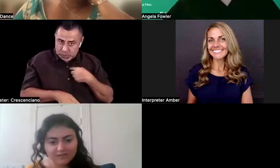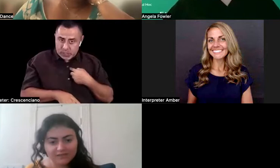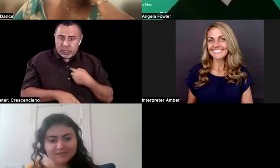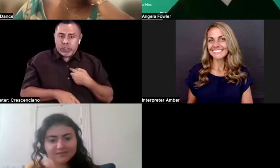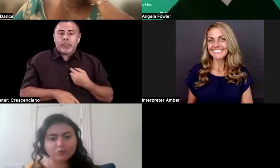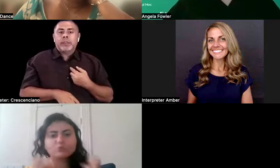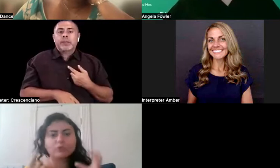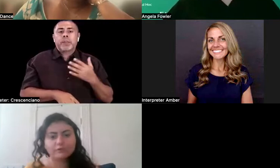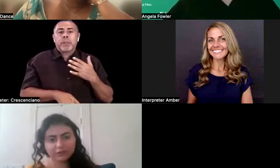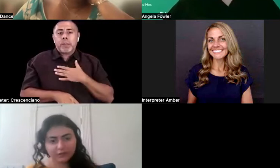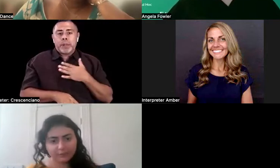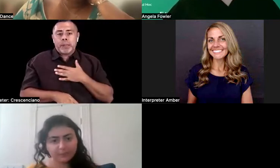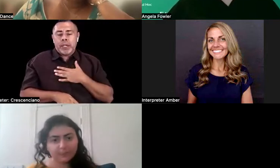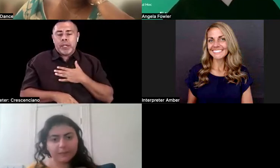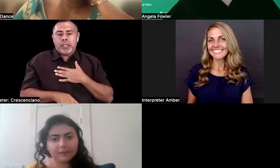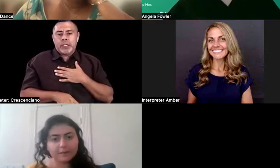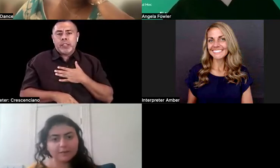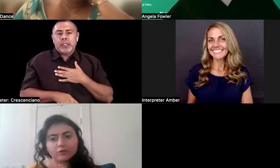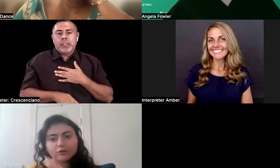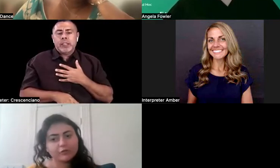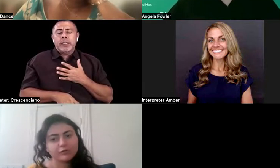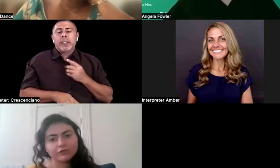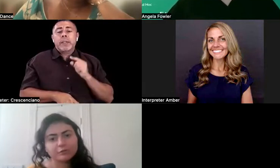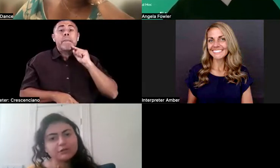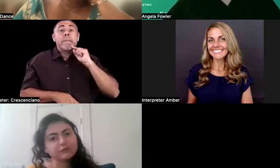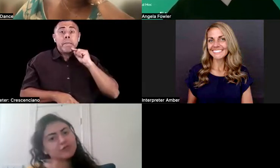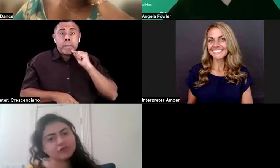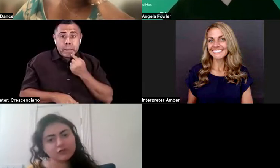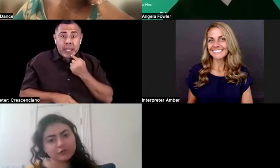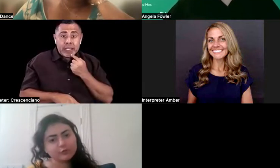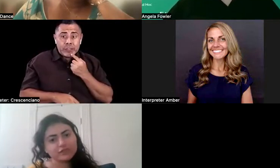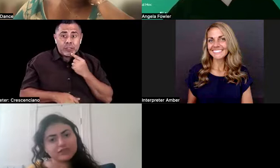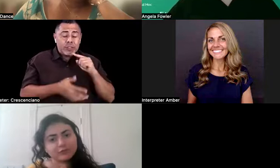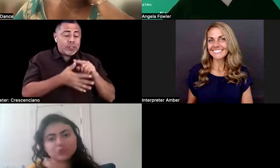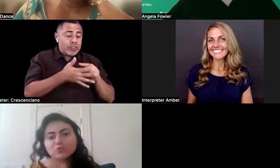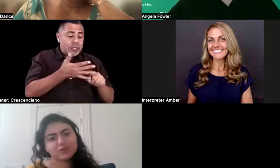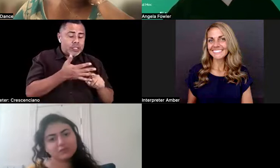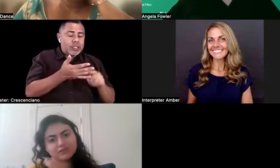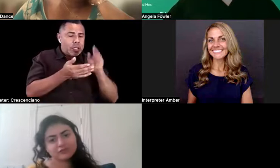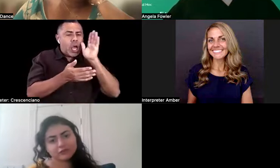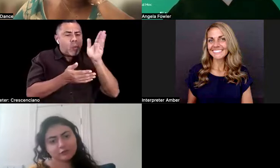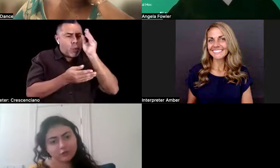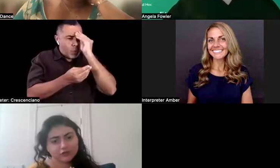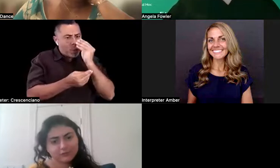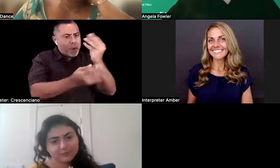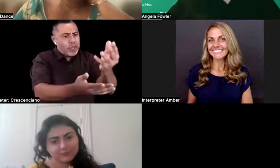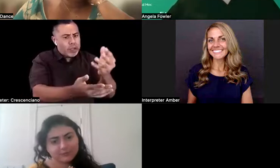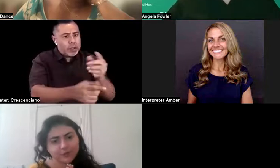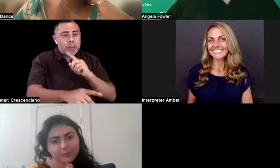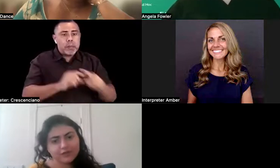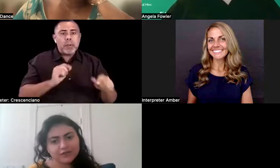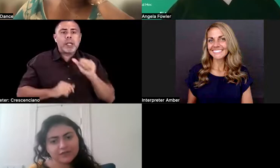ones to reveal them, but I'm not going to reveal them in the first interview because I'm not shooting myself in the foot